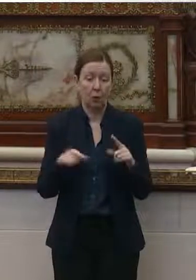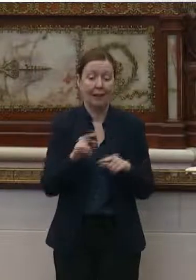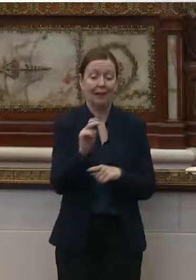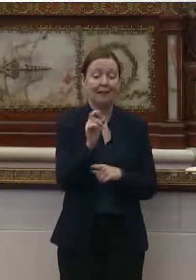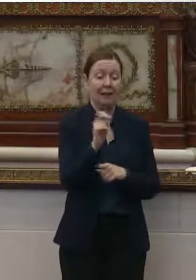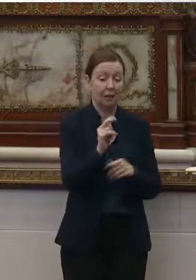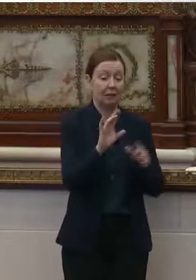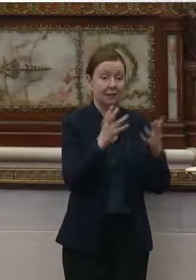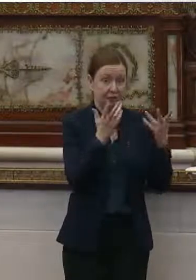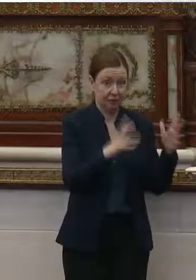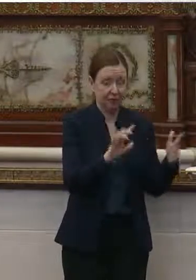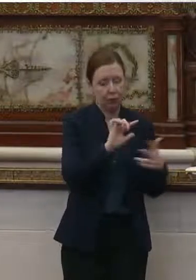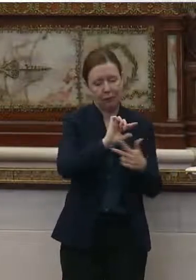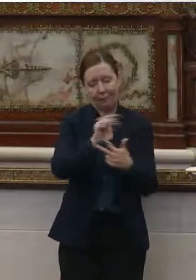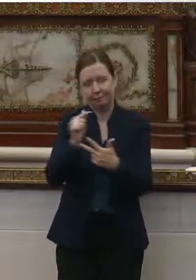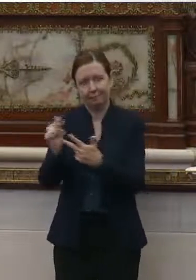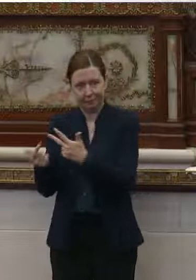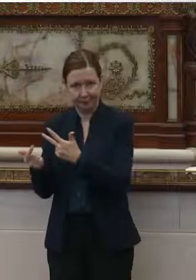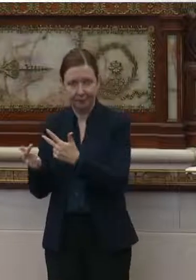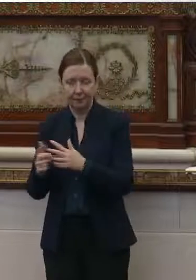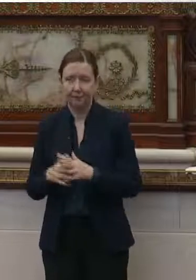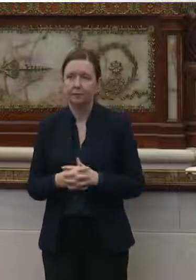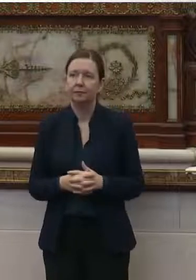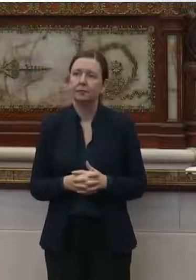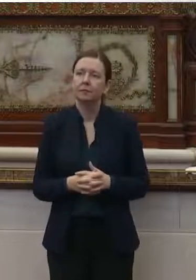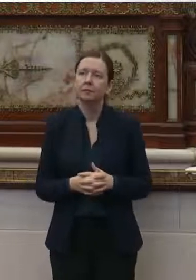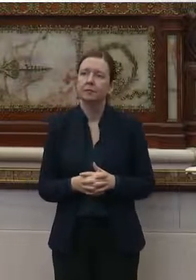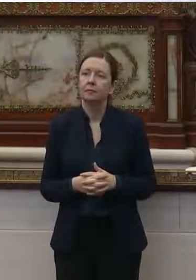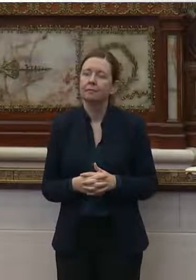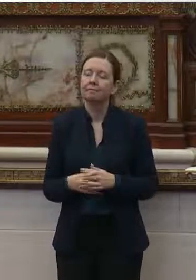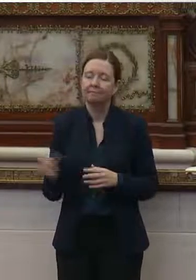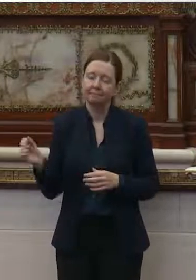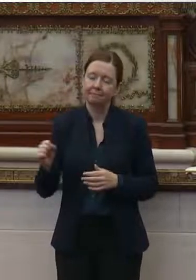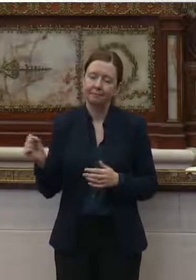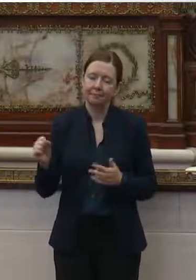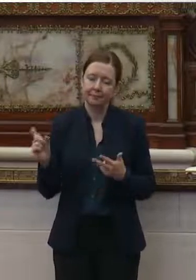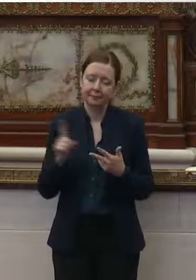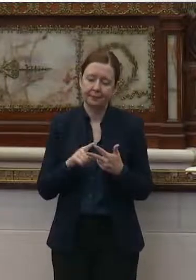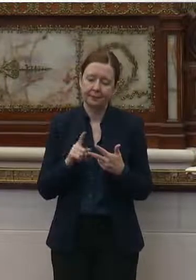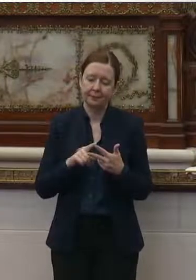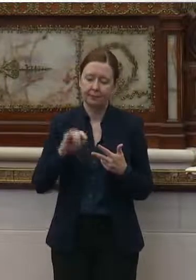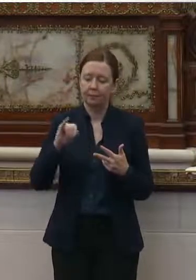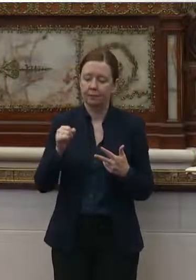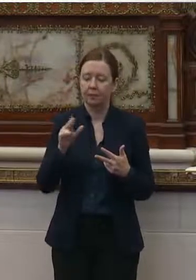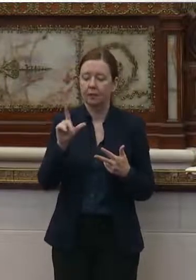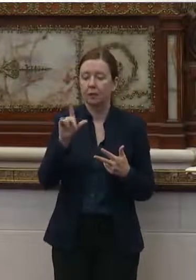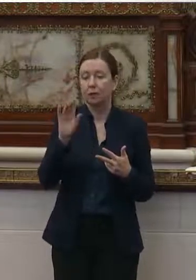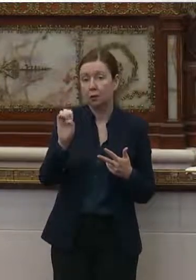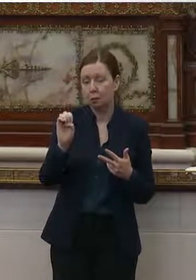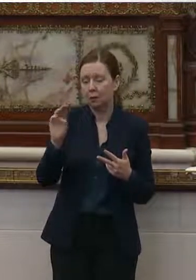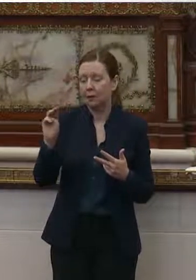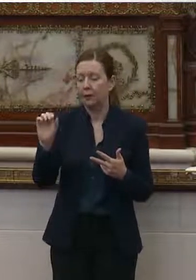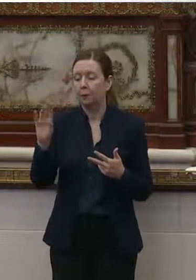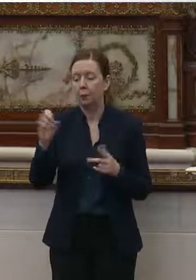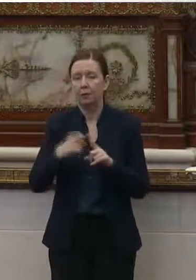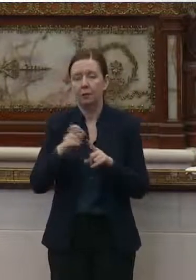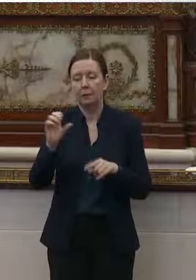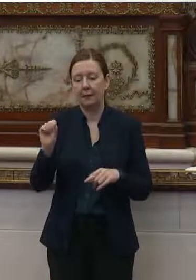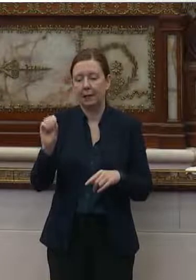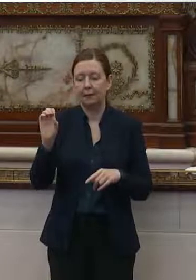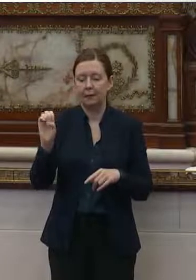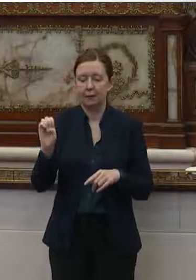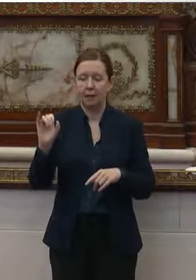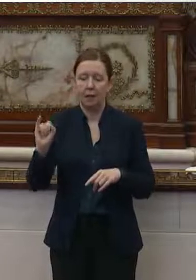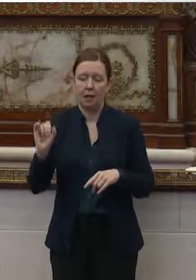Jones speaks, we can move to the next two after them. Yes. Um, Julie Moore from the SEIU